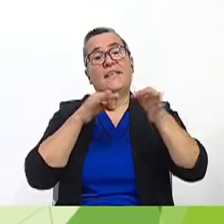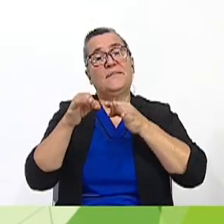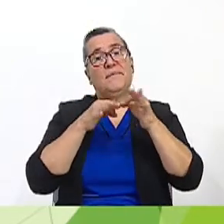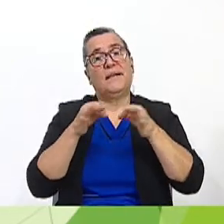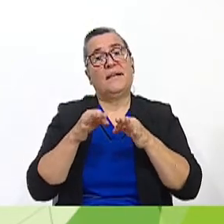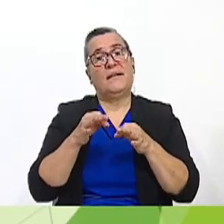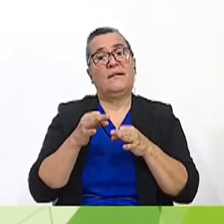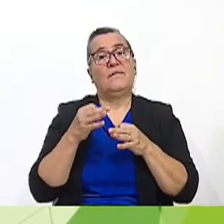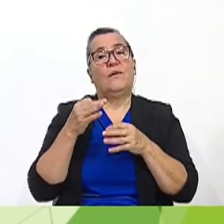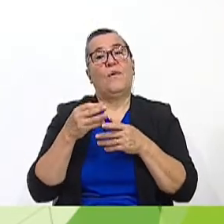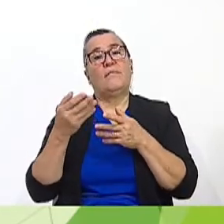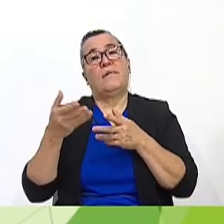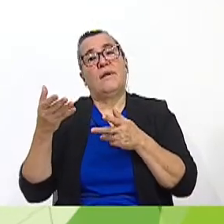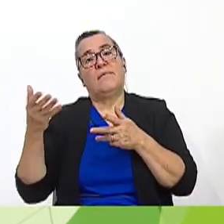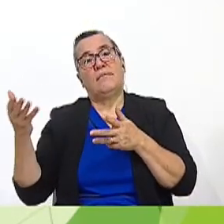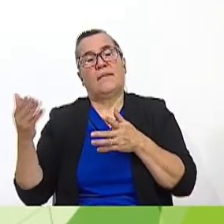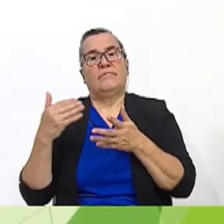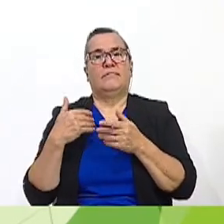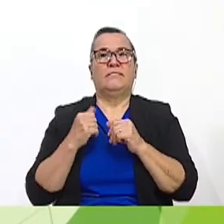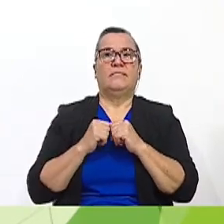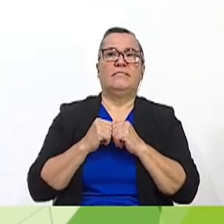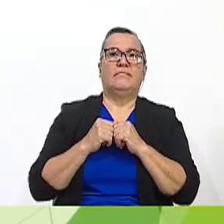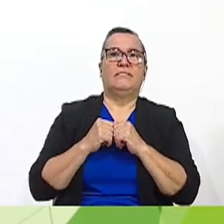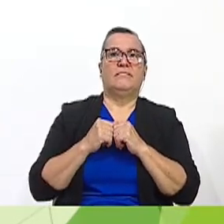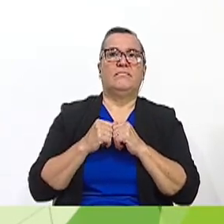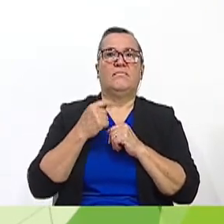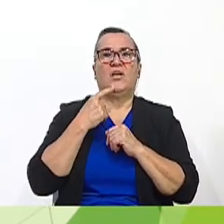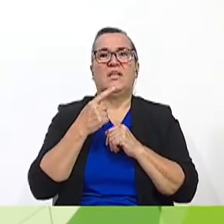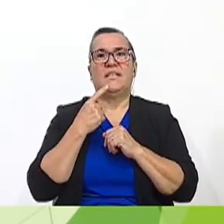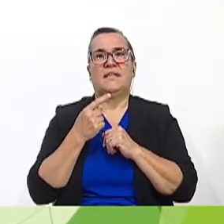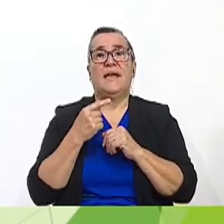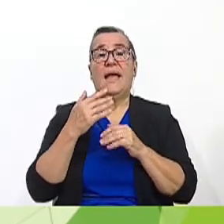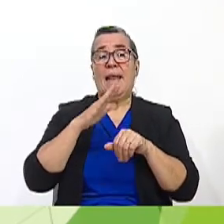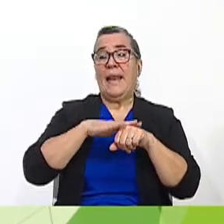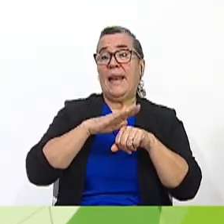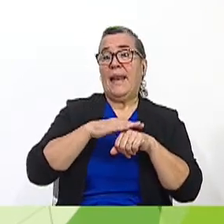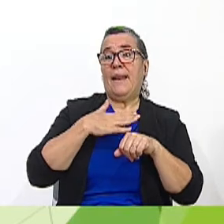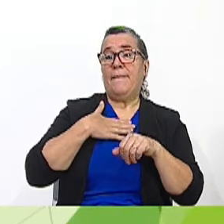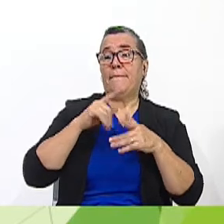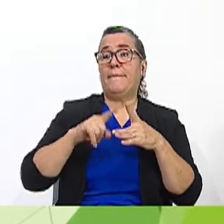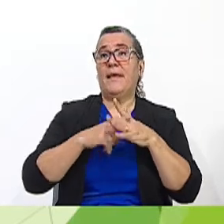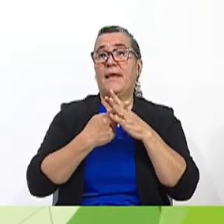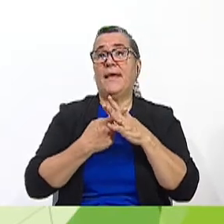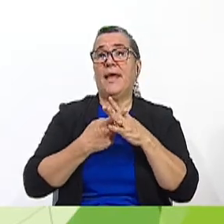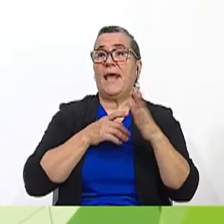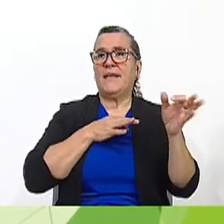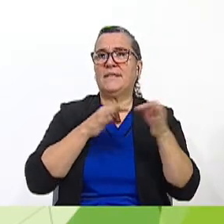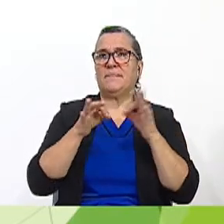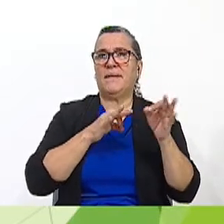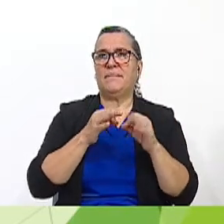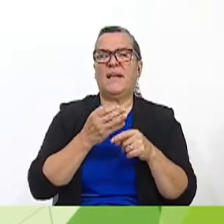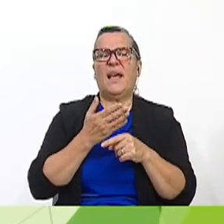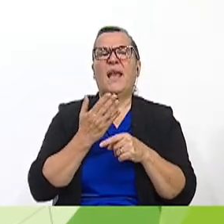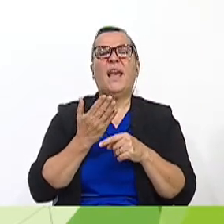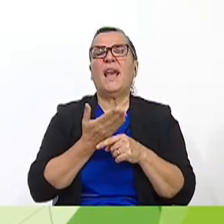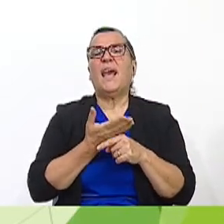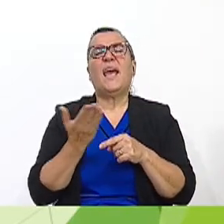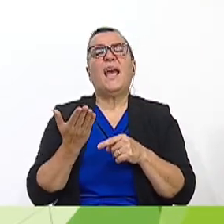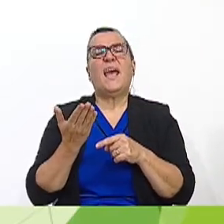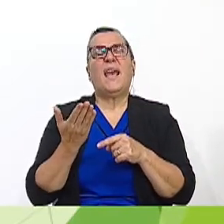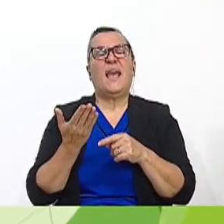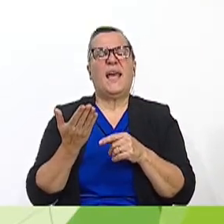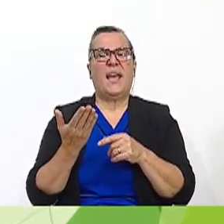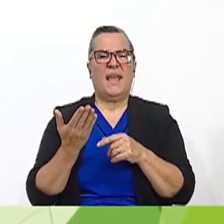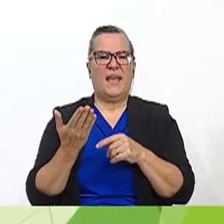what, why, how. So, you can say, let me begin by explaining what nomophobia is.